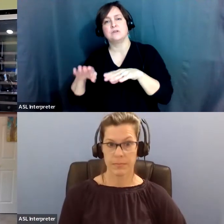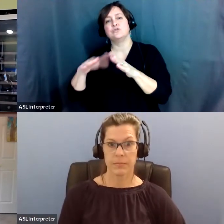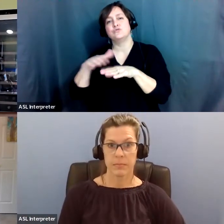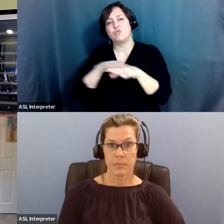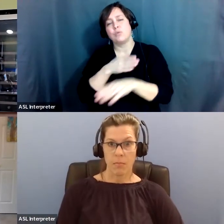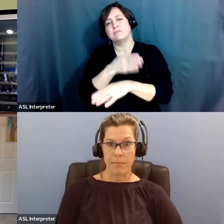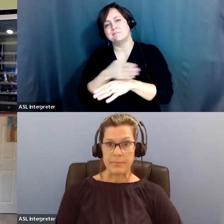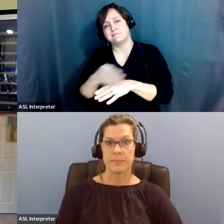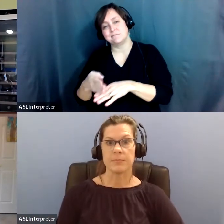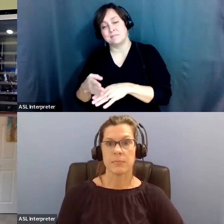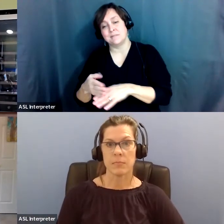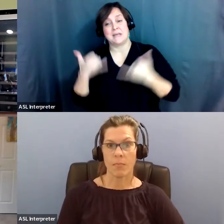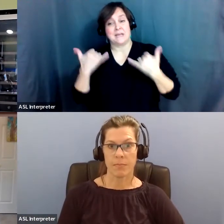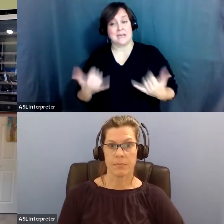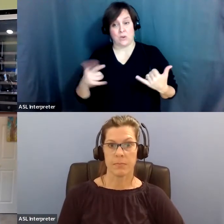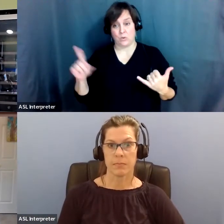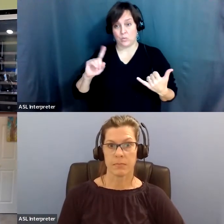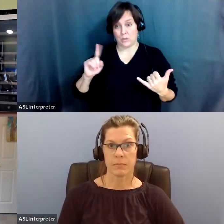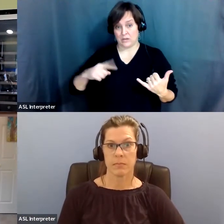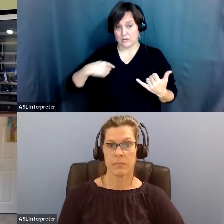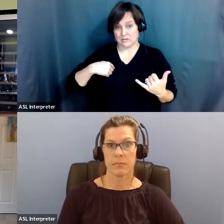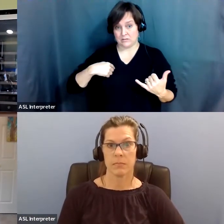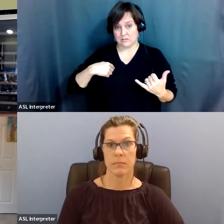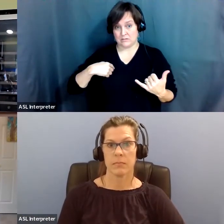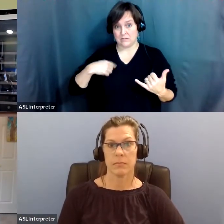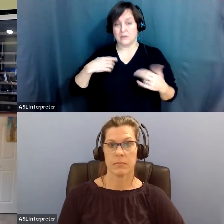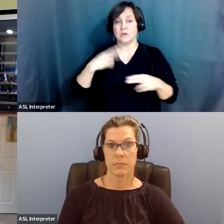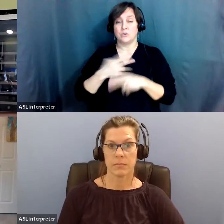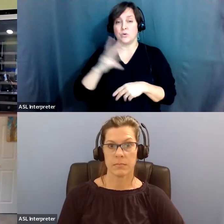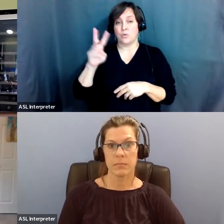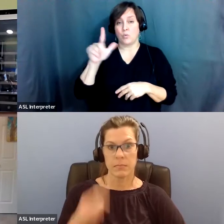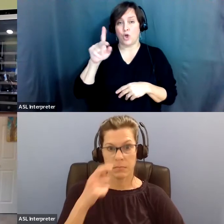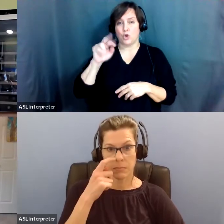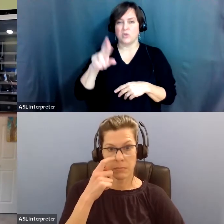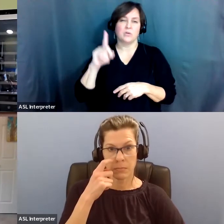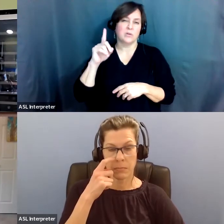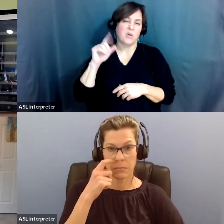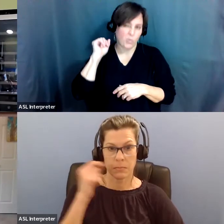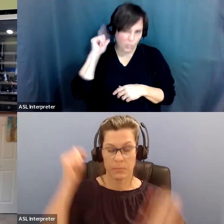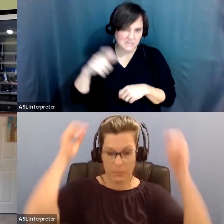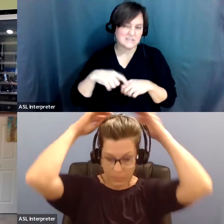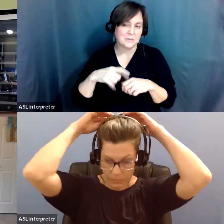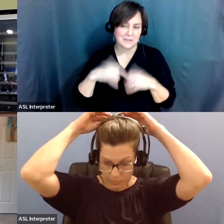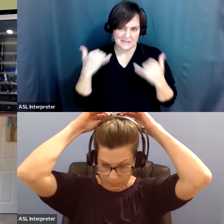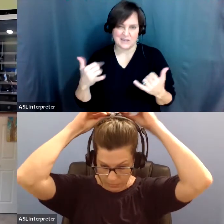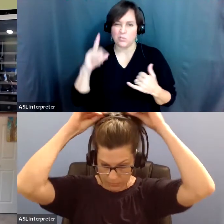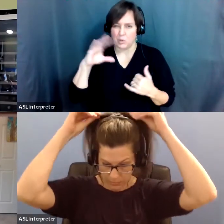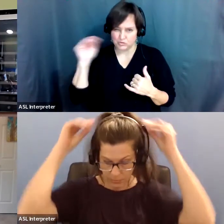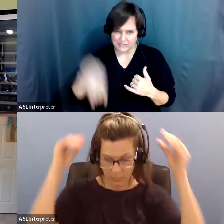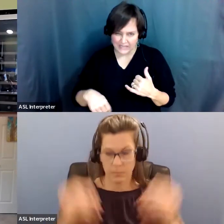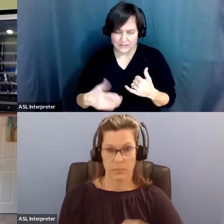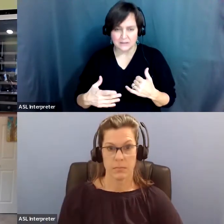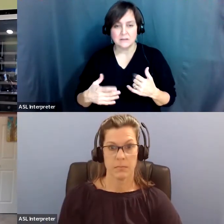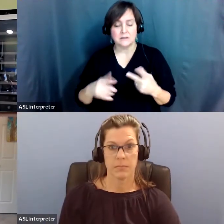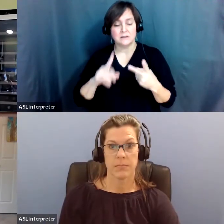So where I am now is I use a walker a hundred percent of the time. Um, I have